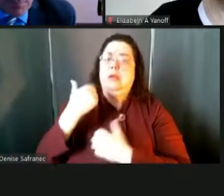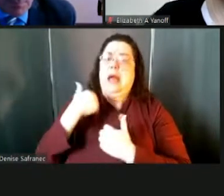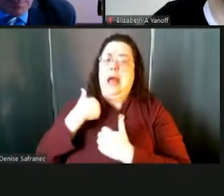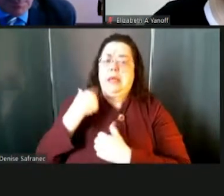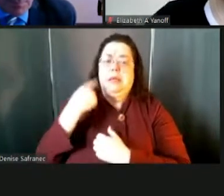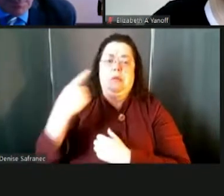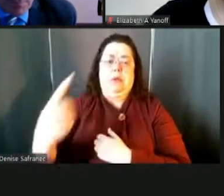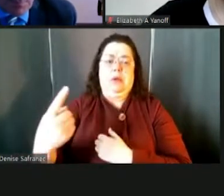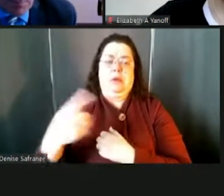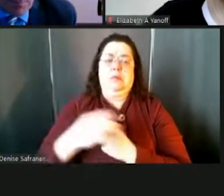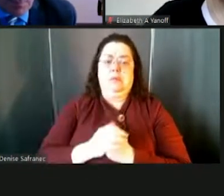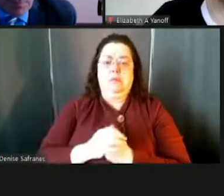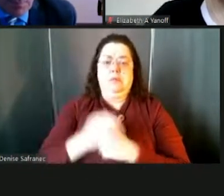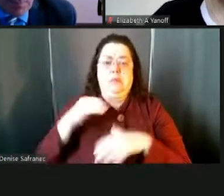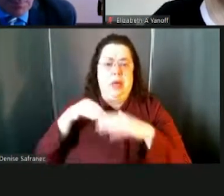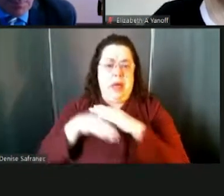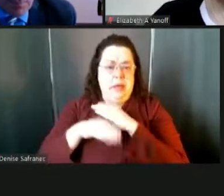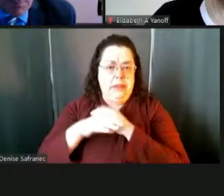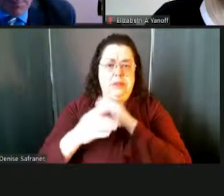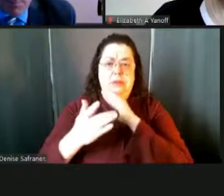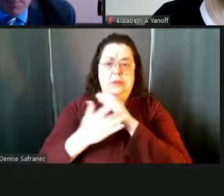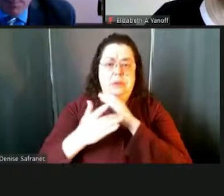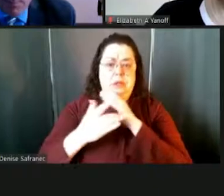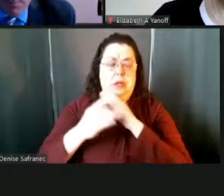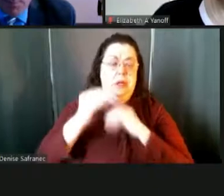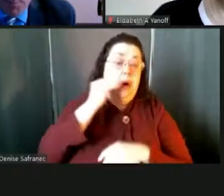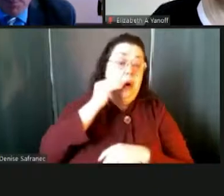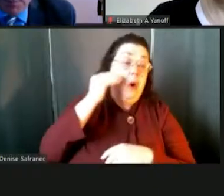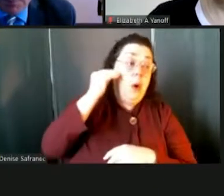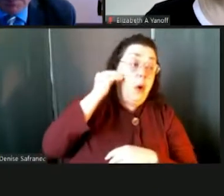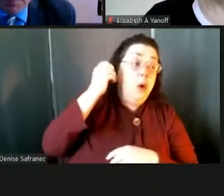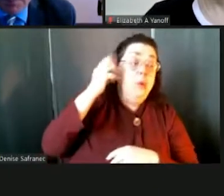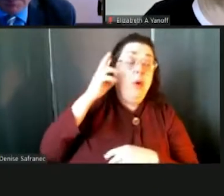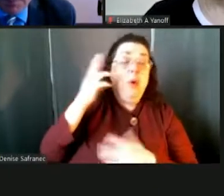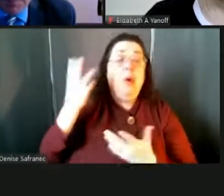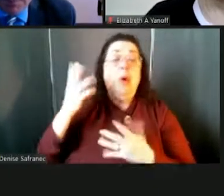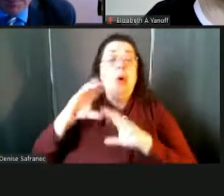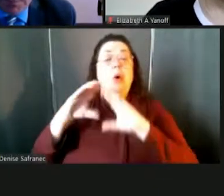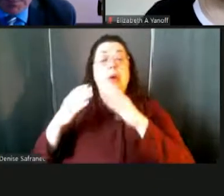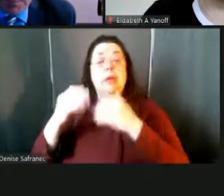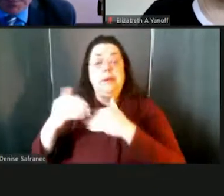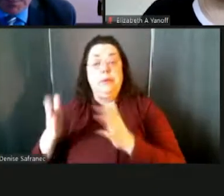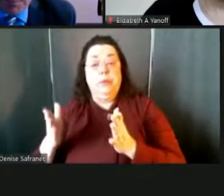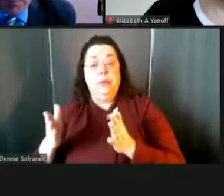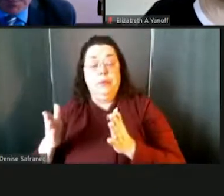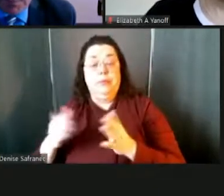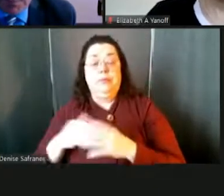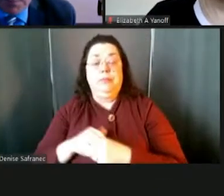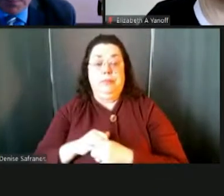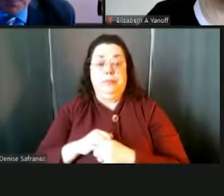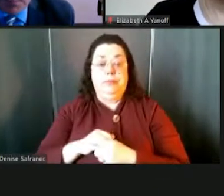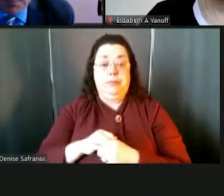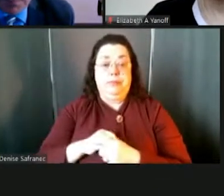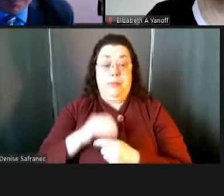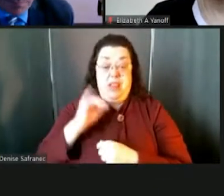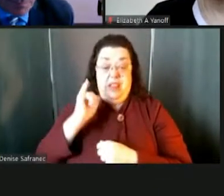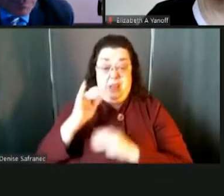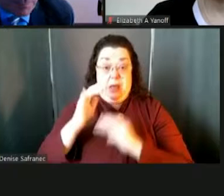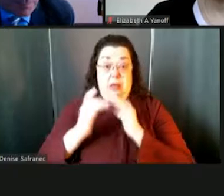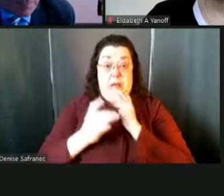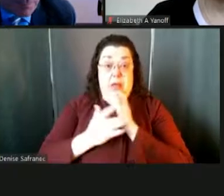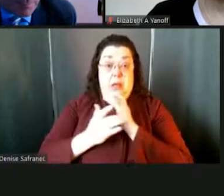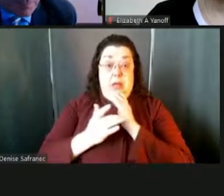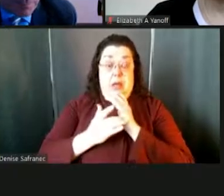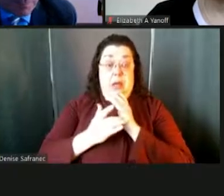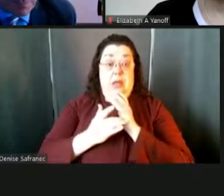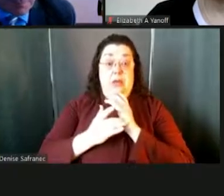technology, whether they're home or, you know, in school. And the use of that technology from our